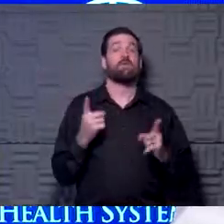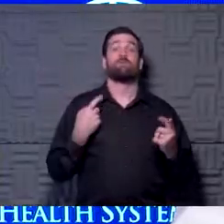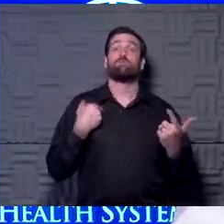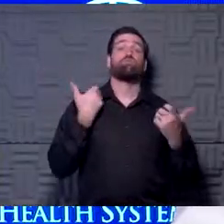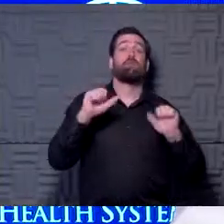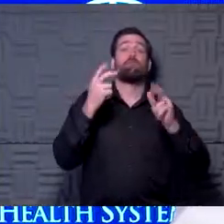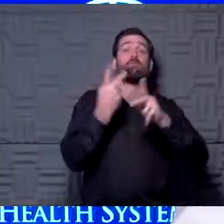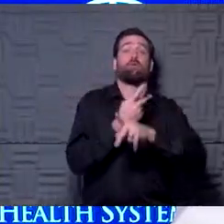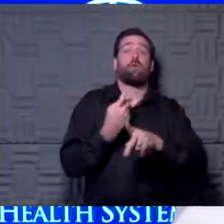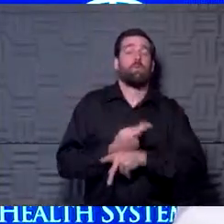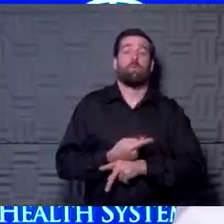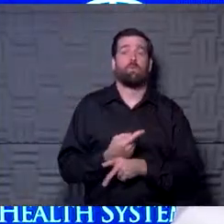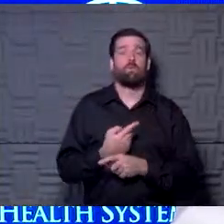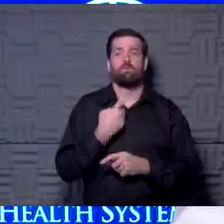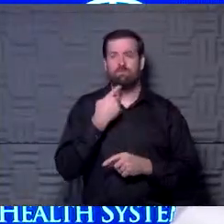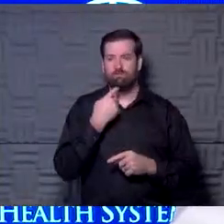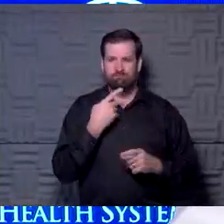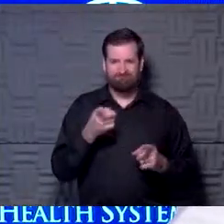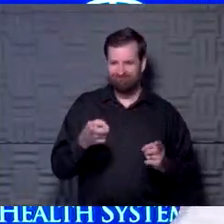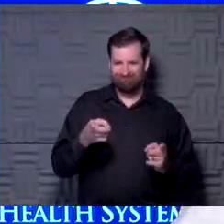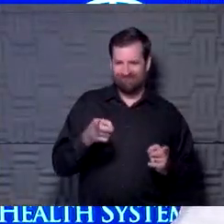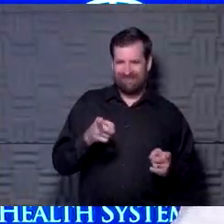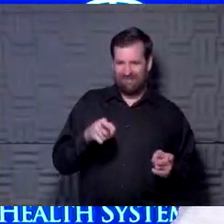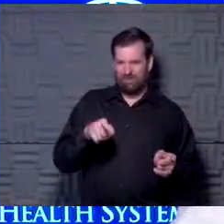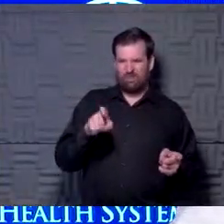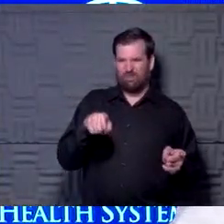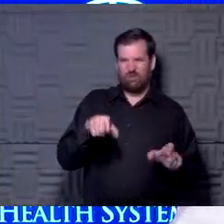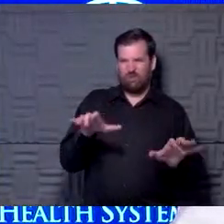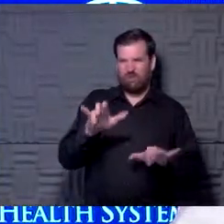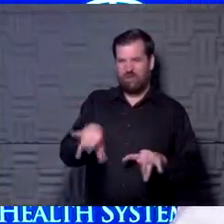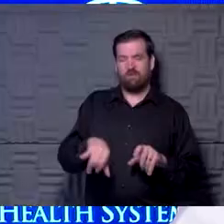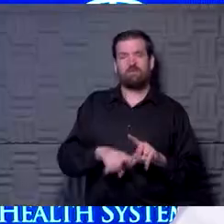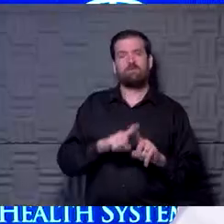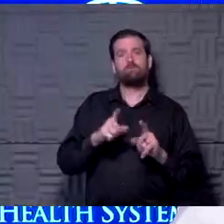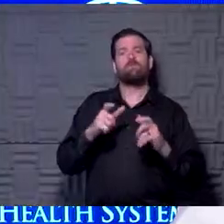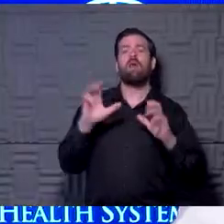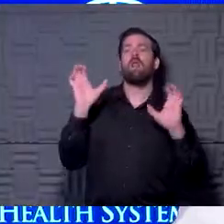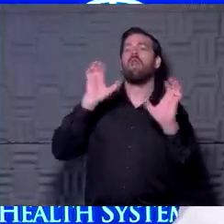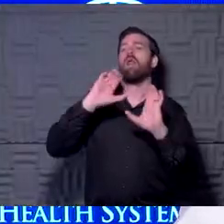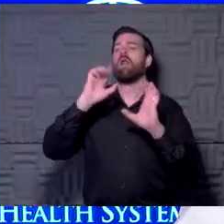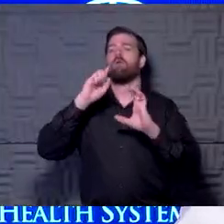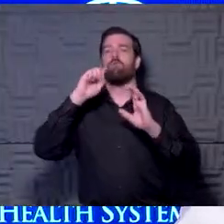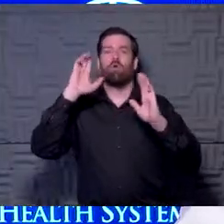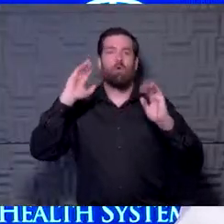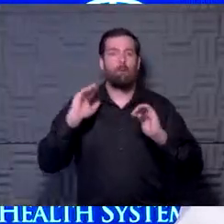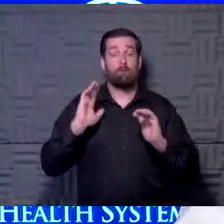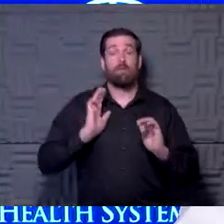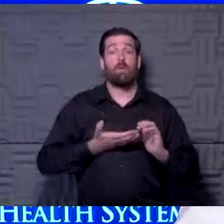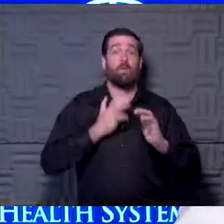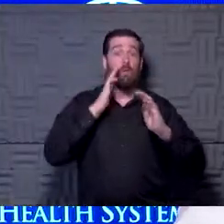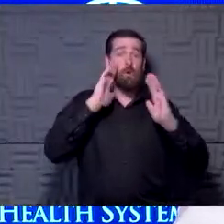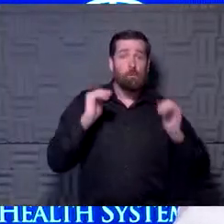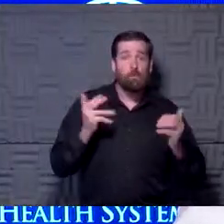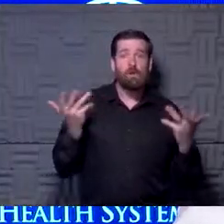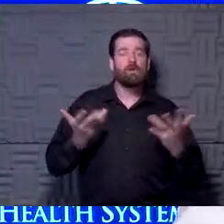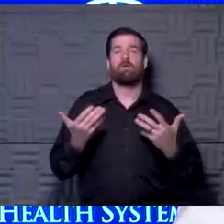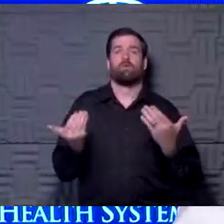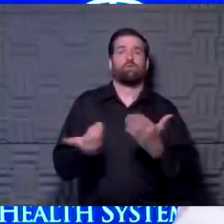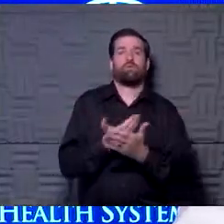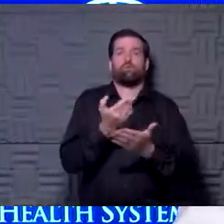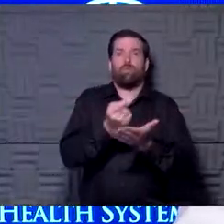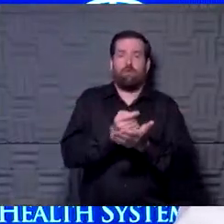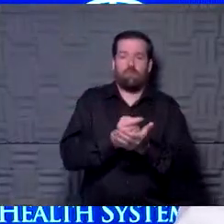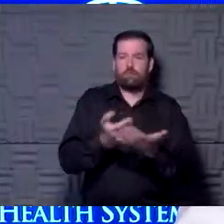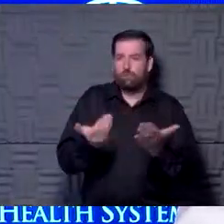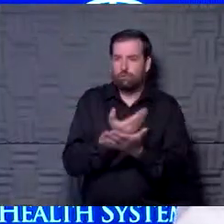to find when you say to somebody, I don't think you should do that, is you try to find hope. And I think the hope here is there are emerging therapies, there are